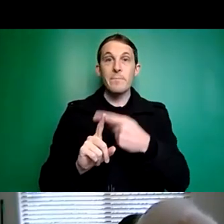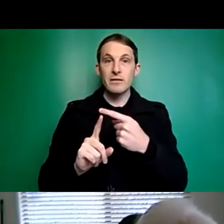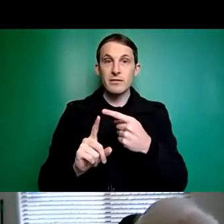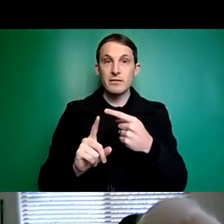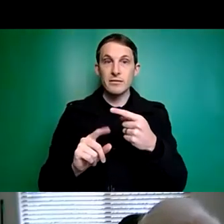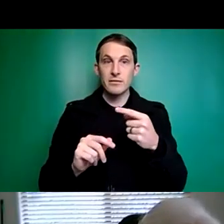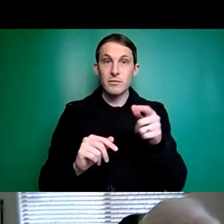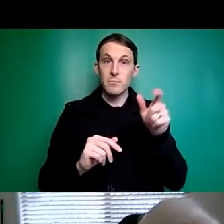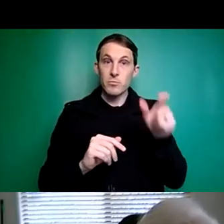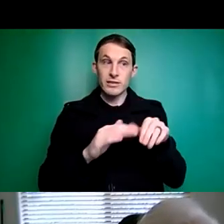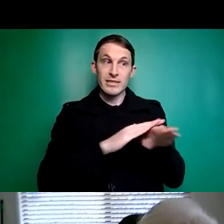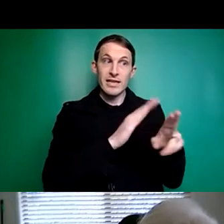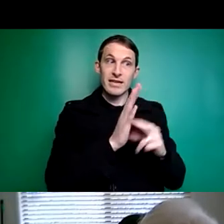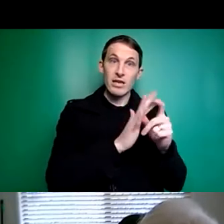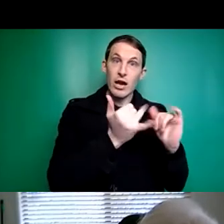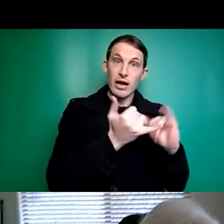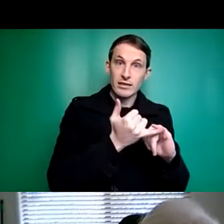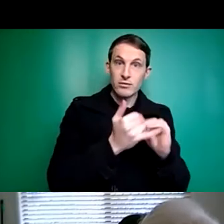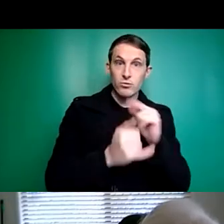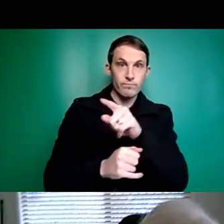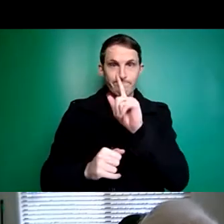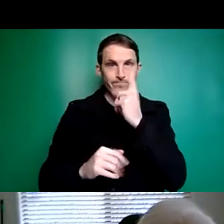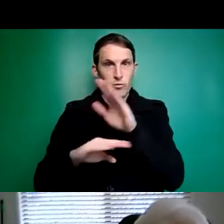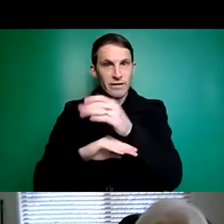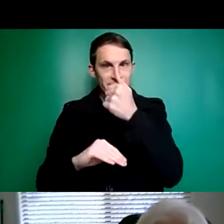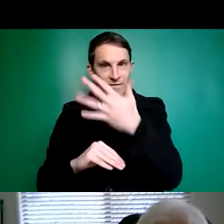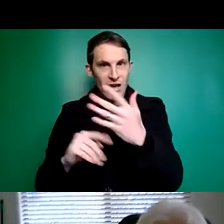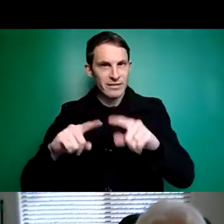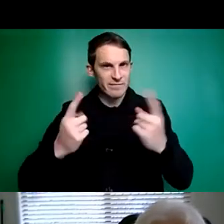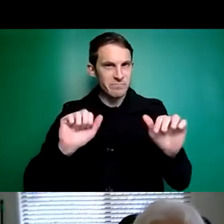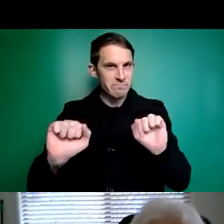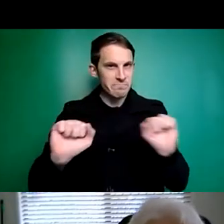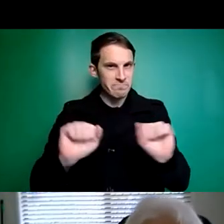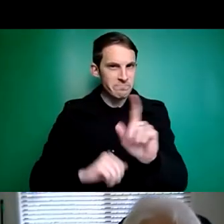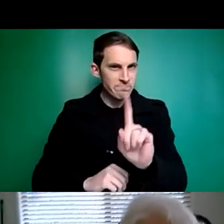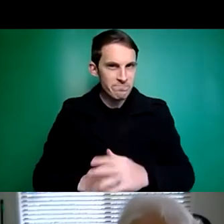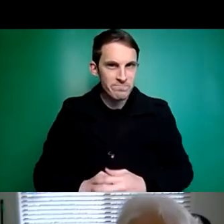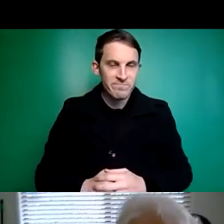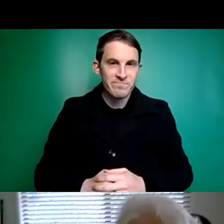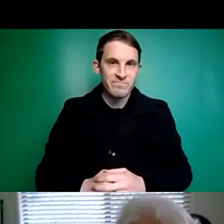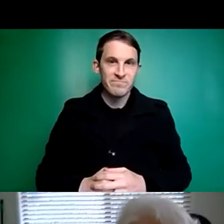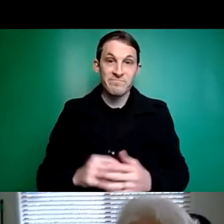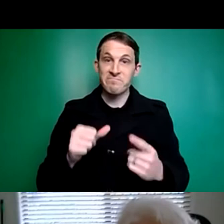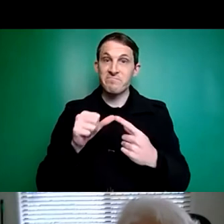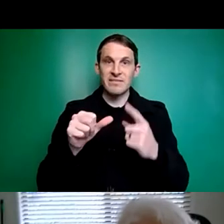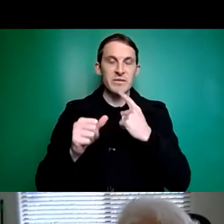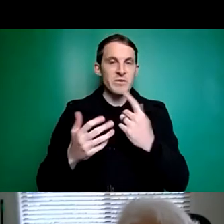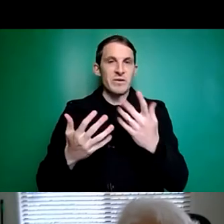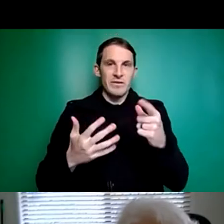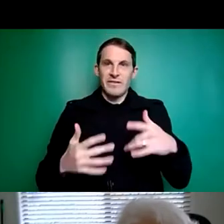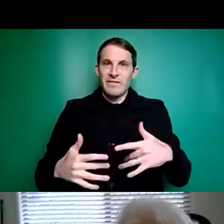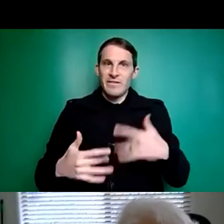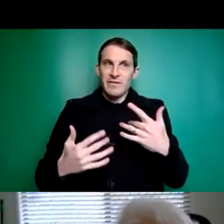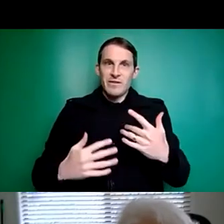who is eligible for the NDIS? Yeah, well, you've really stirred up a hornet's nest for me.